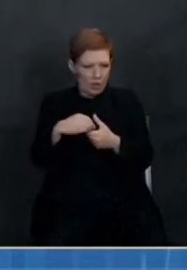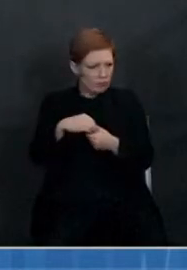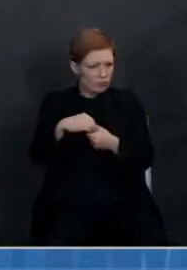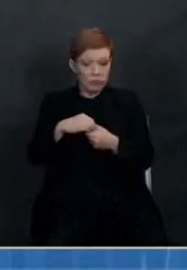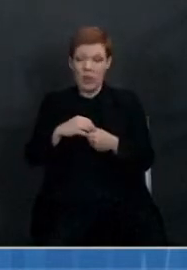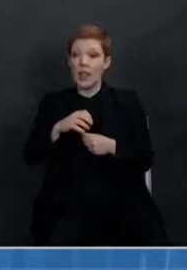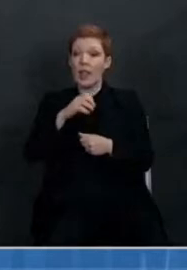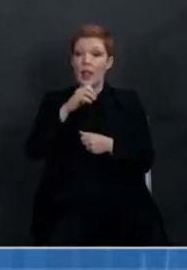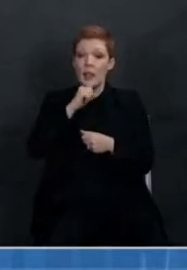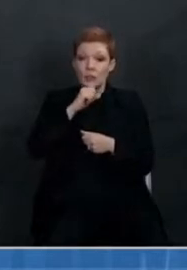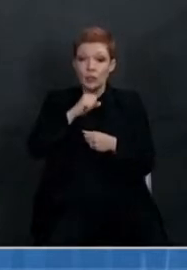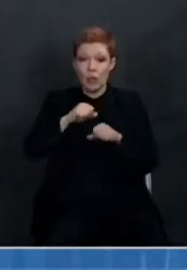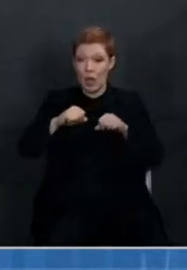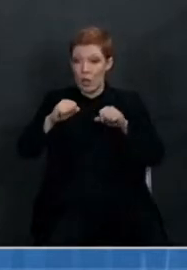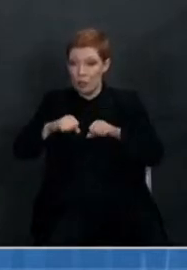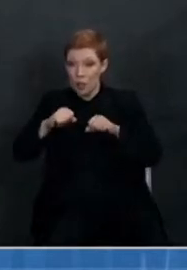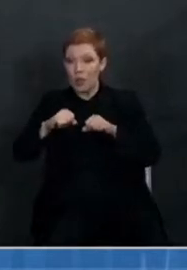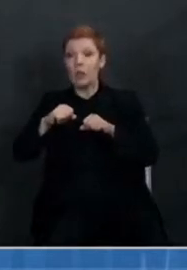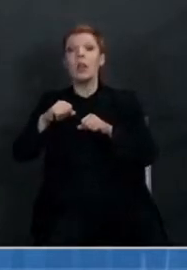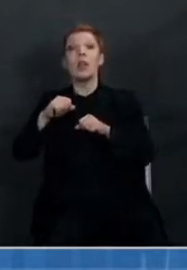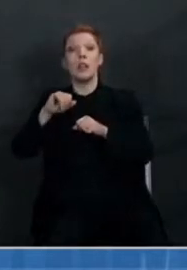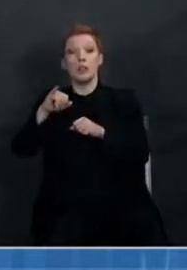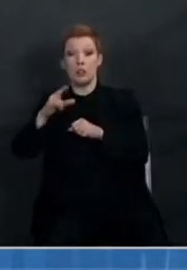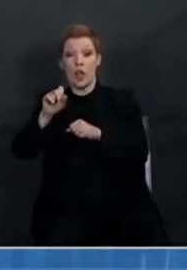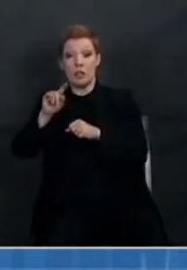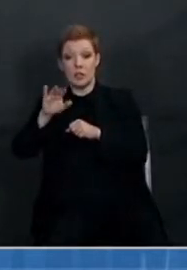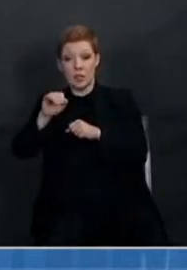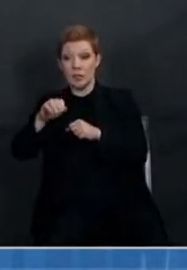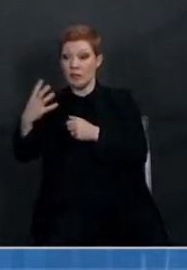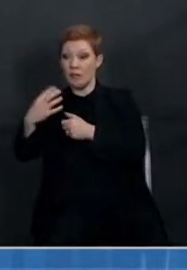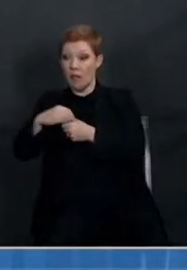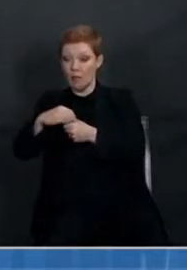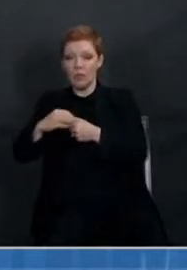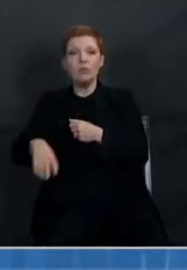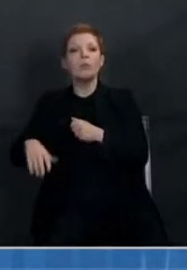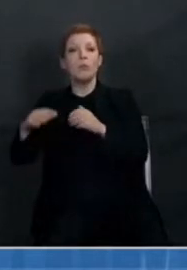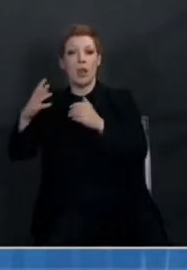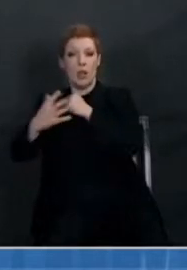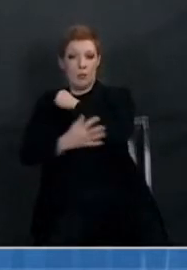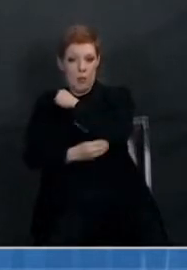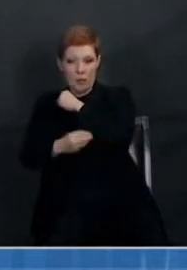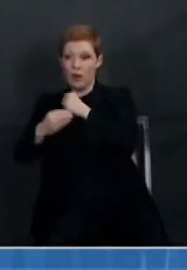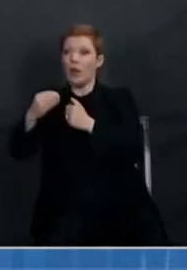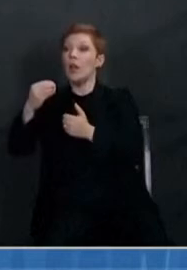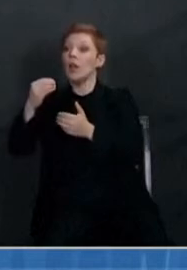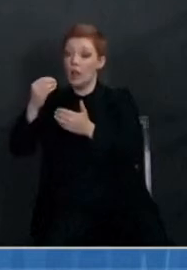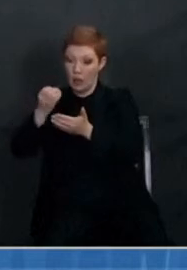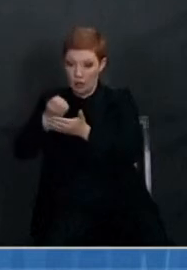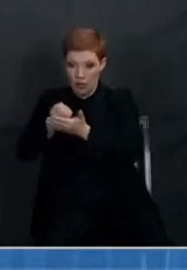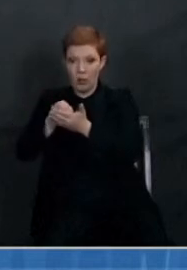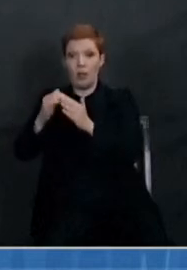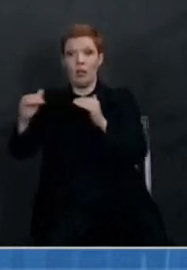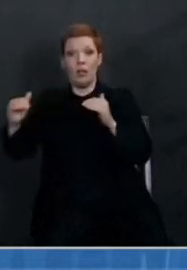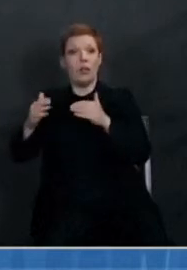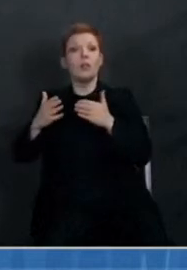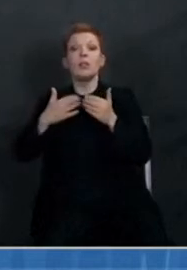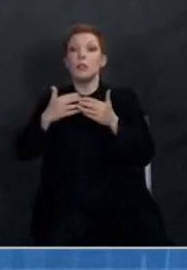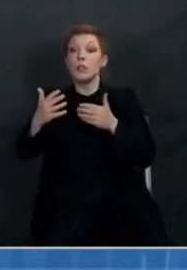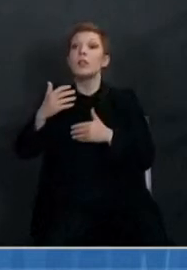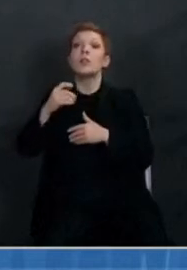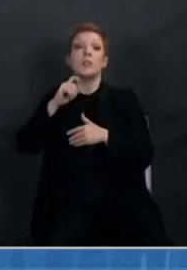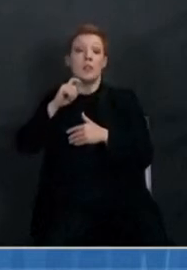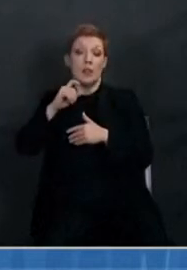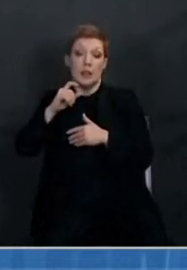disability, justice involvement, poverty and income inequality, rural geography, sexual orientation, and gender